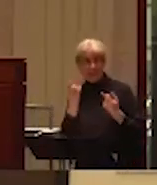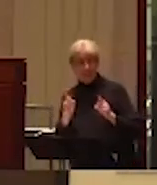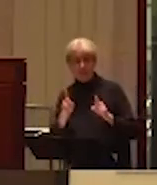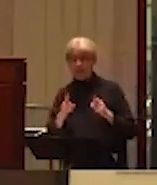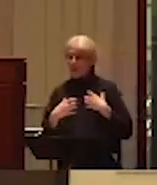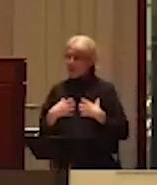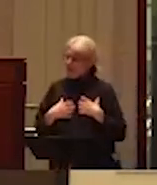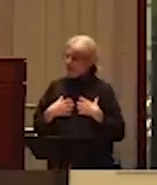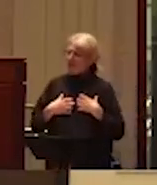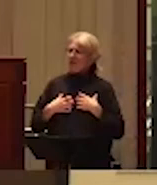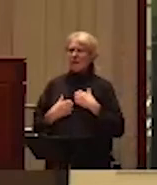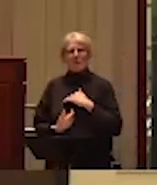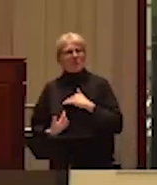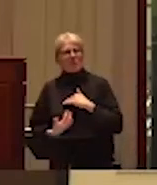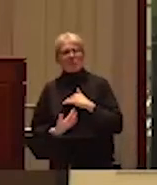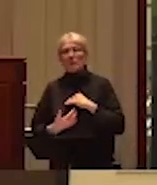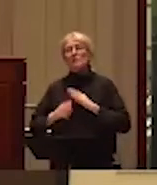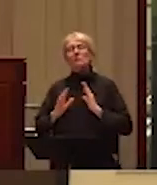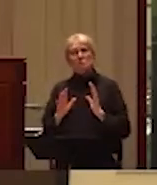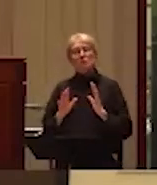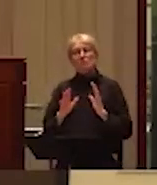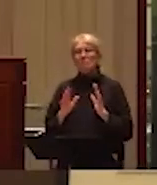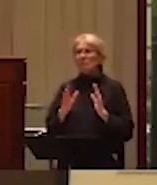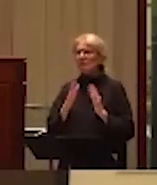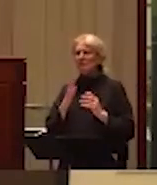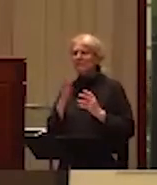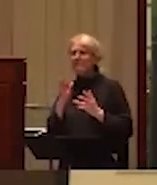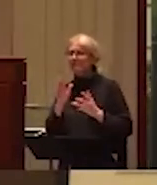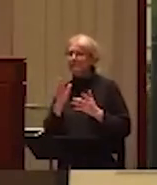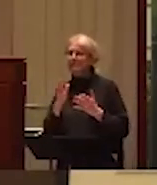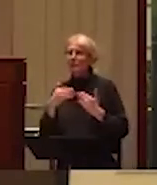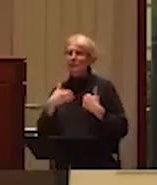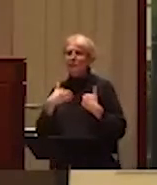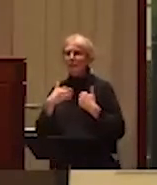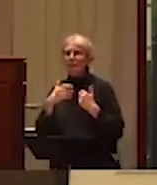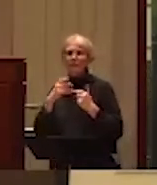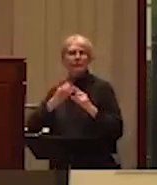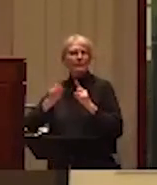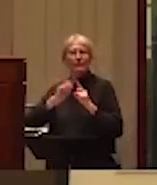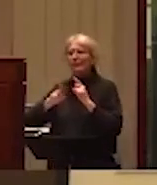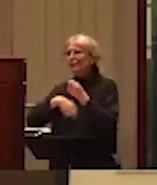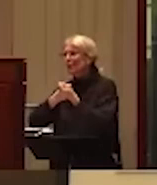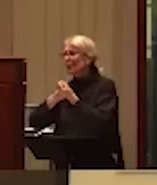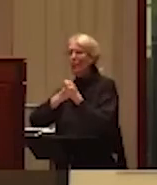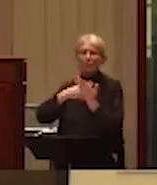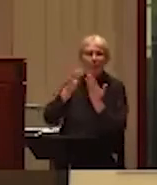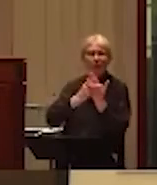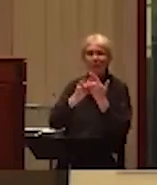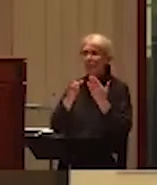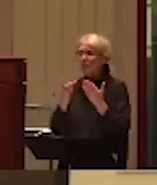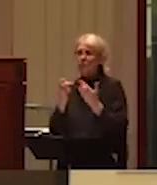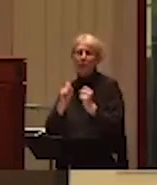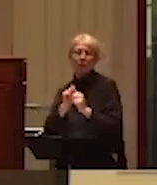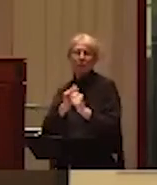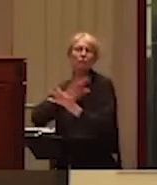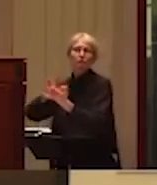and direct your attention to available information about available resources and support services that you might find